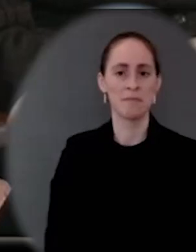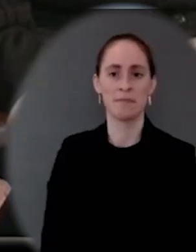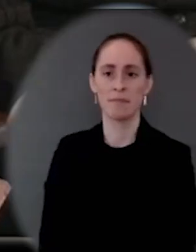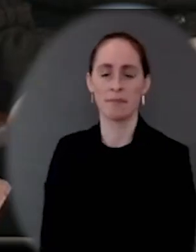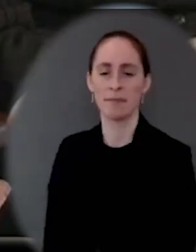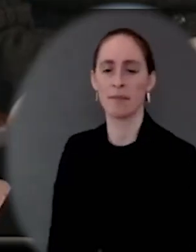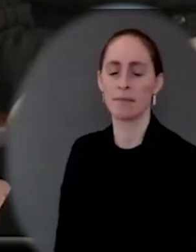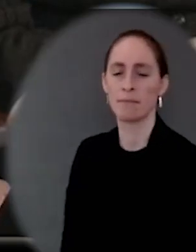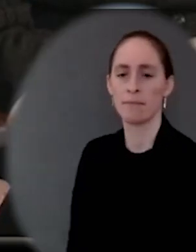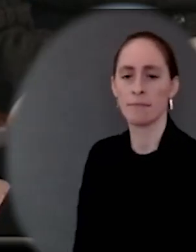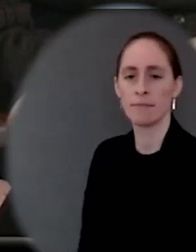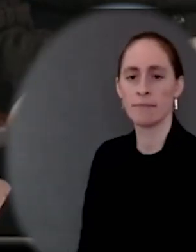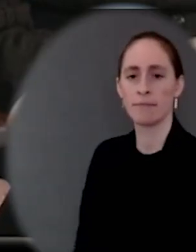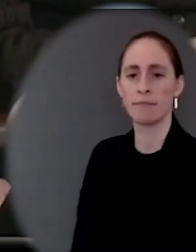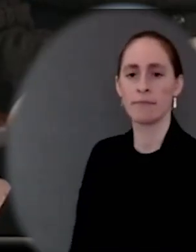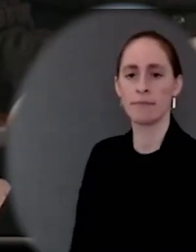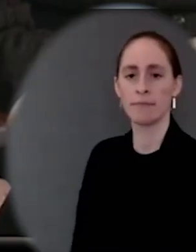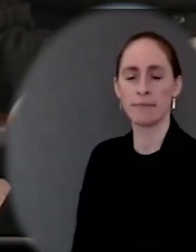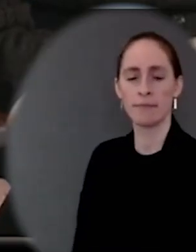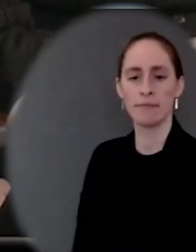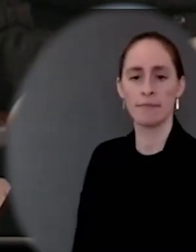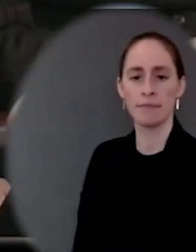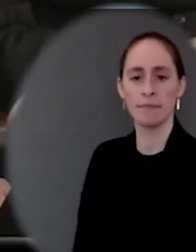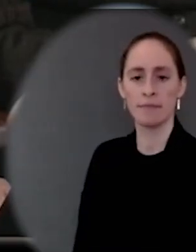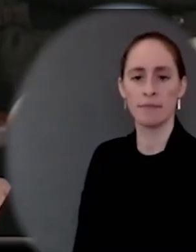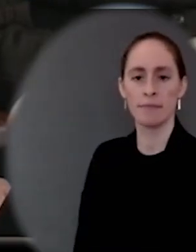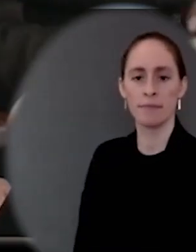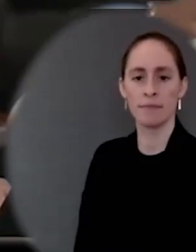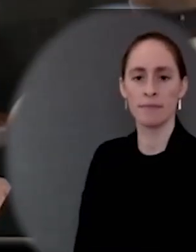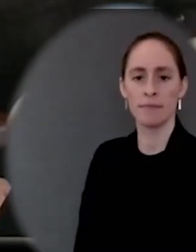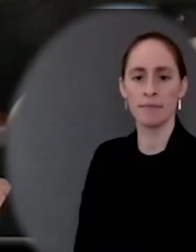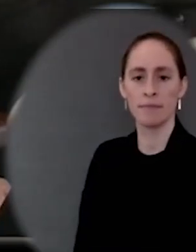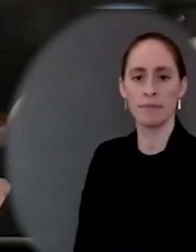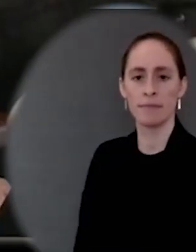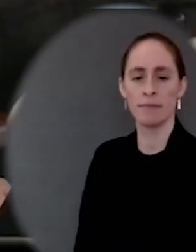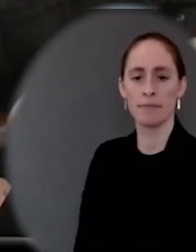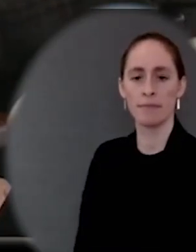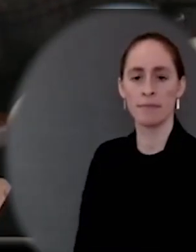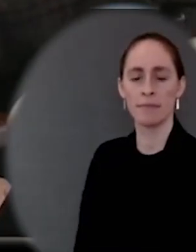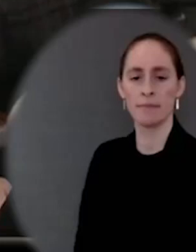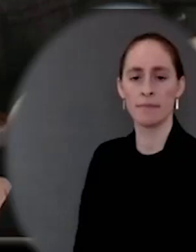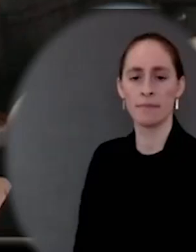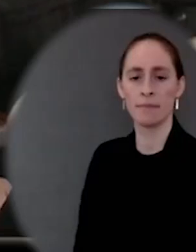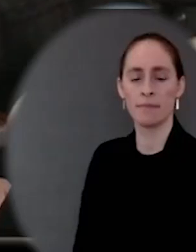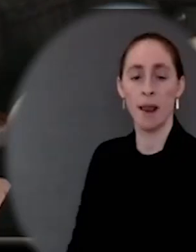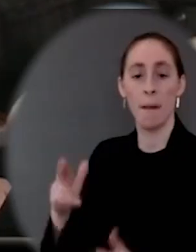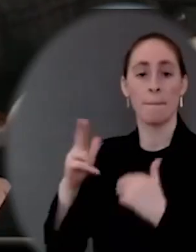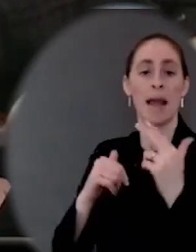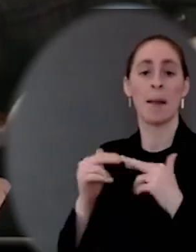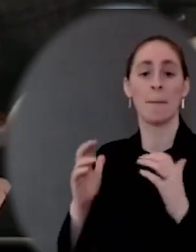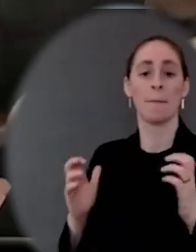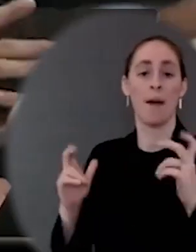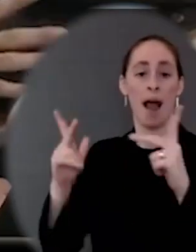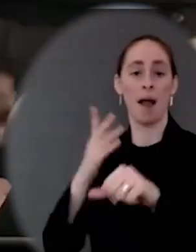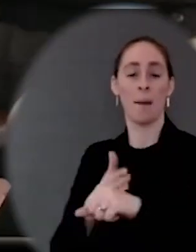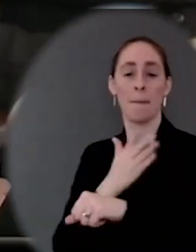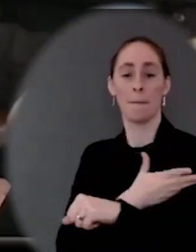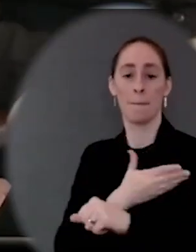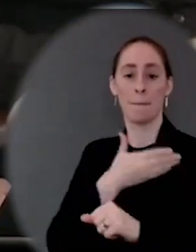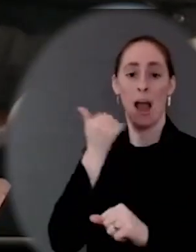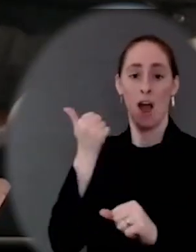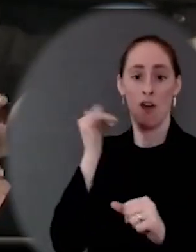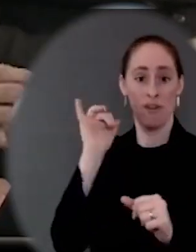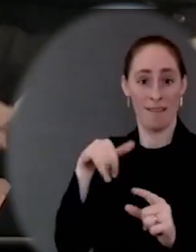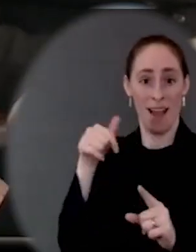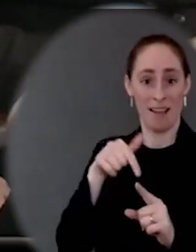CBO score for Build Back Better. In their version, it included extensions of programs without being paid for, which we understand